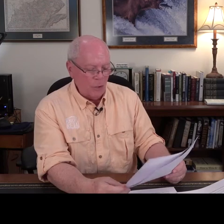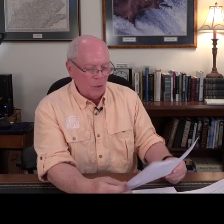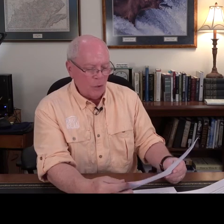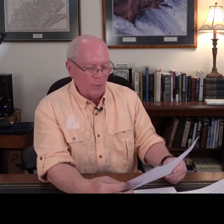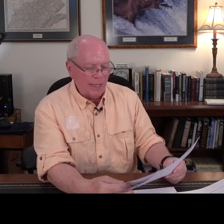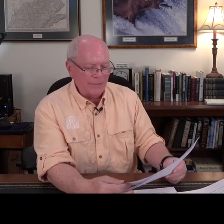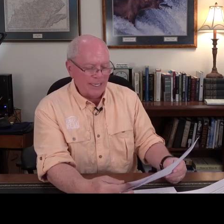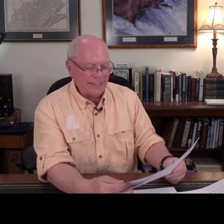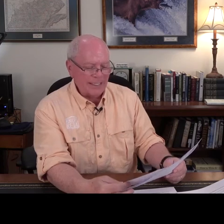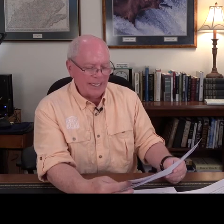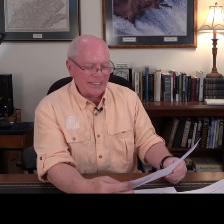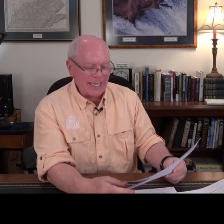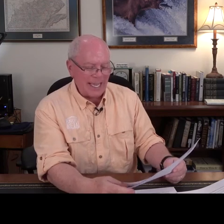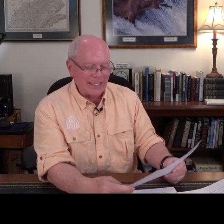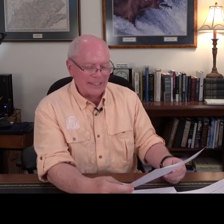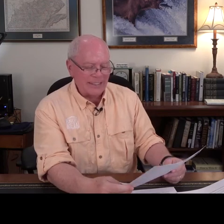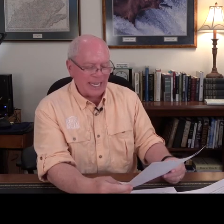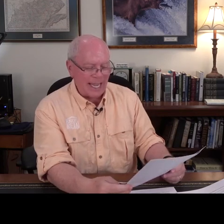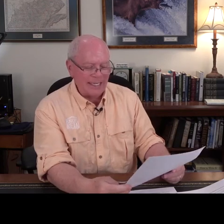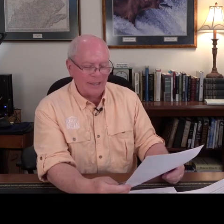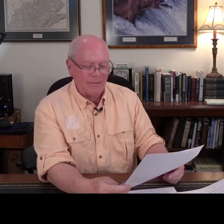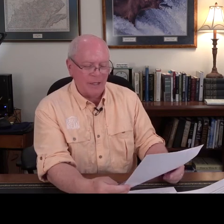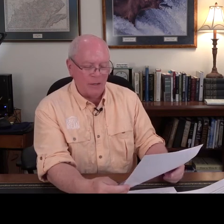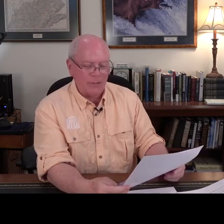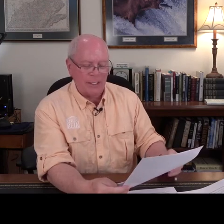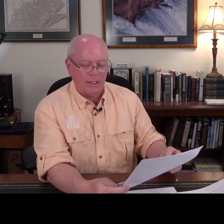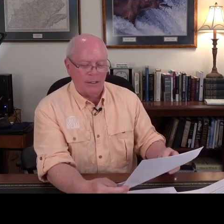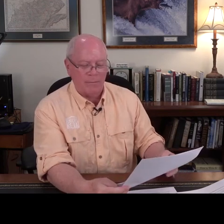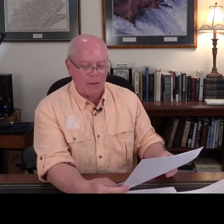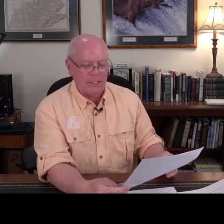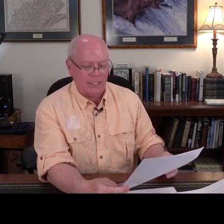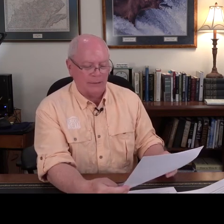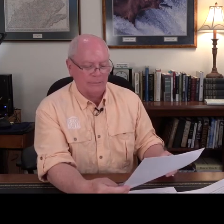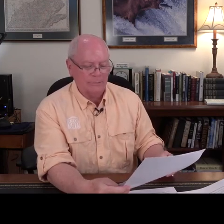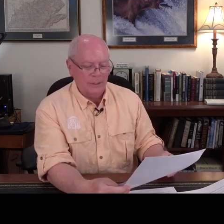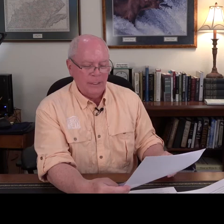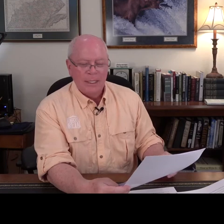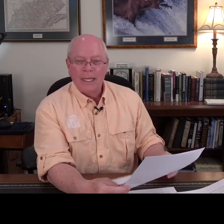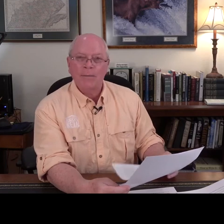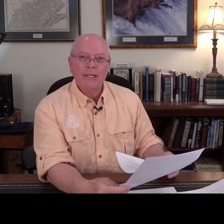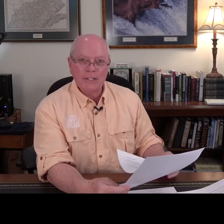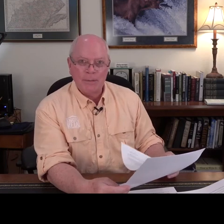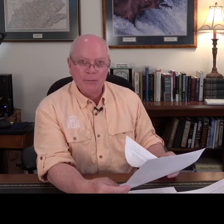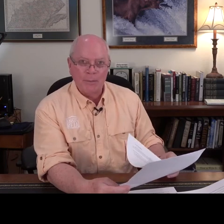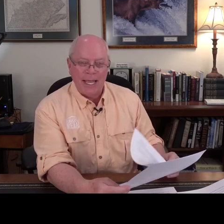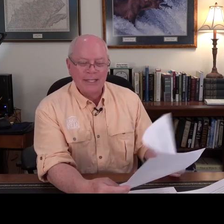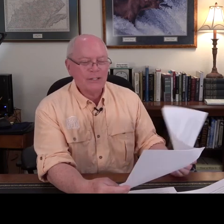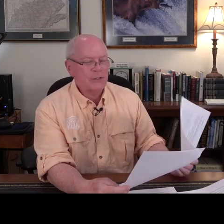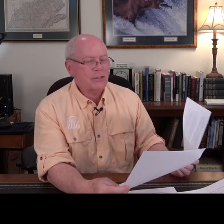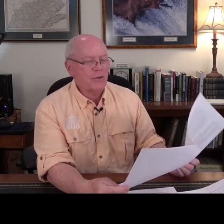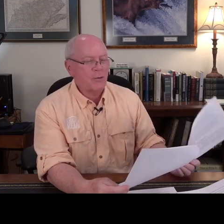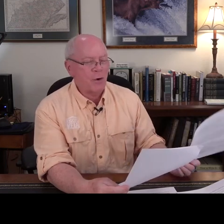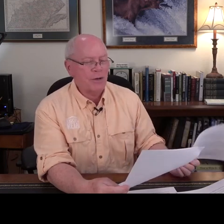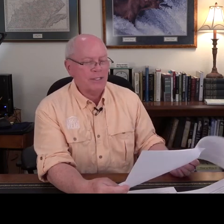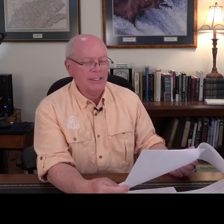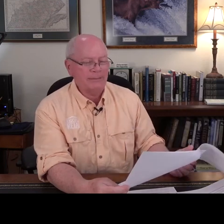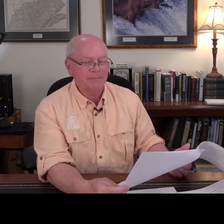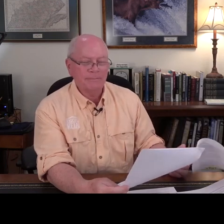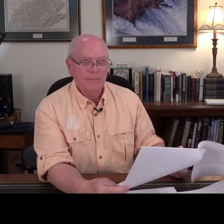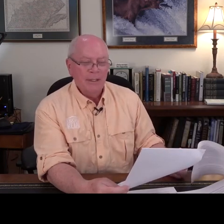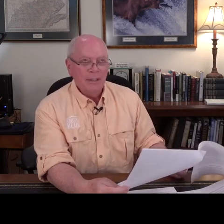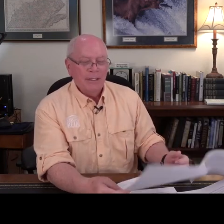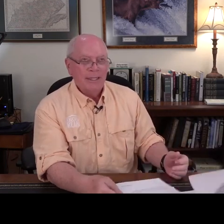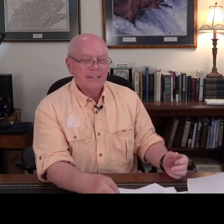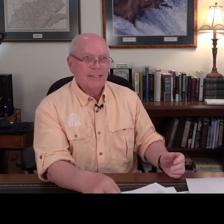floor or will have designated size sides of the hotel motel and participants will be asked to self-quarantine